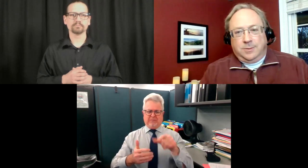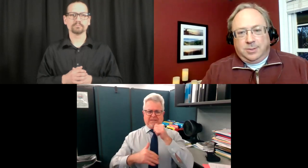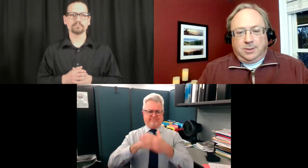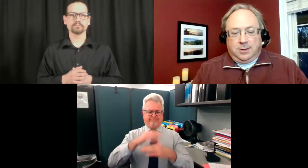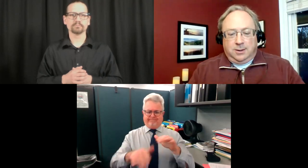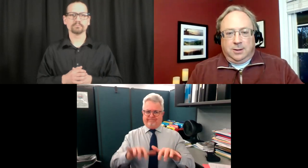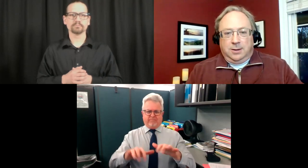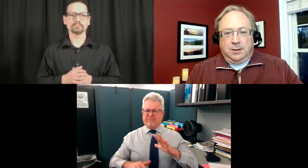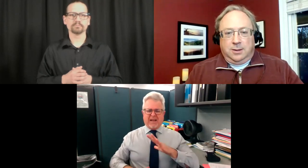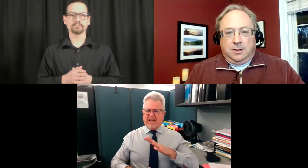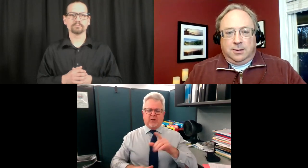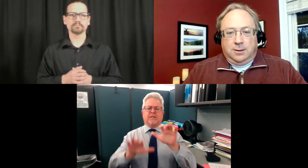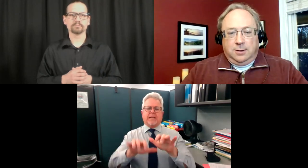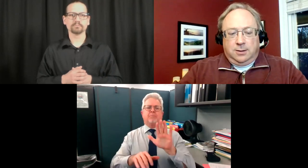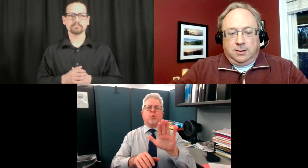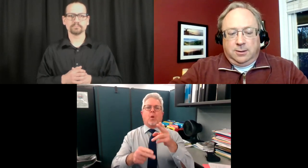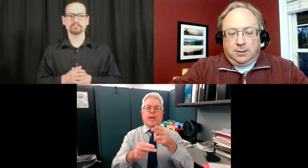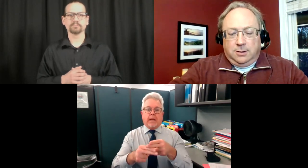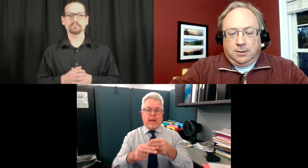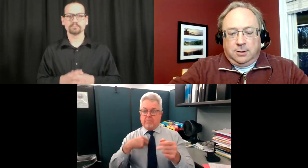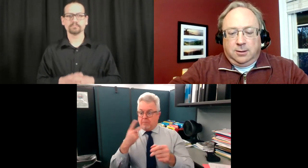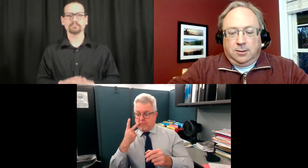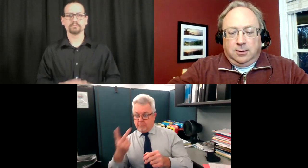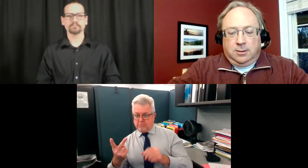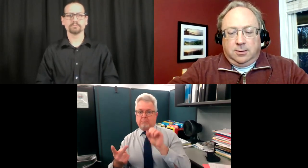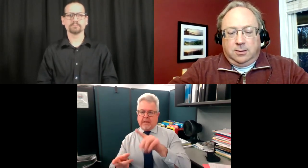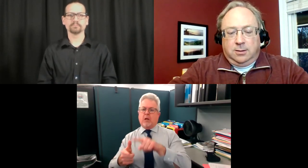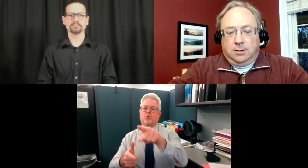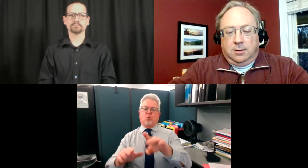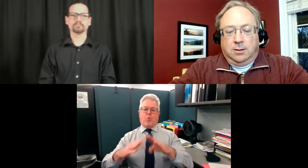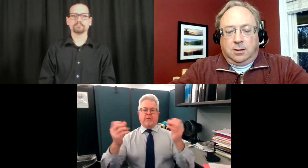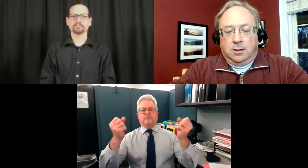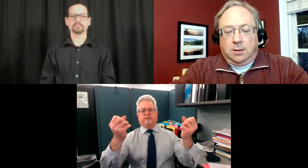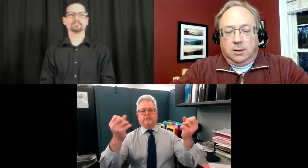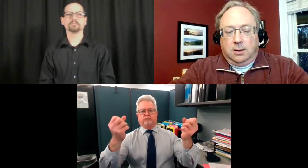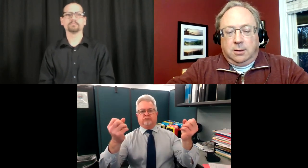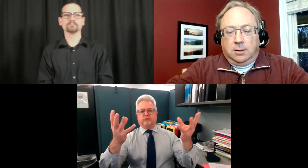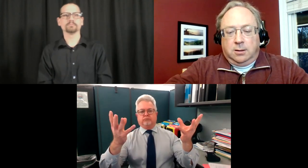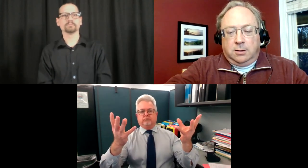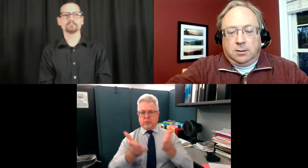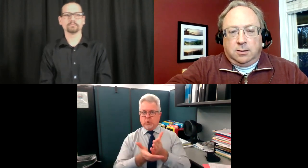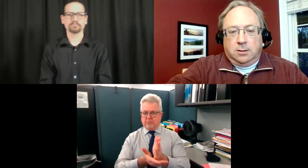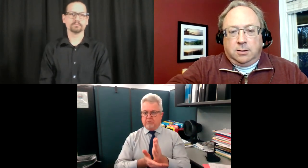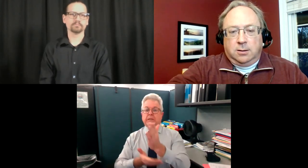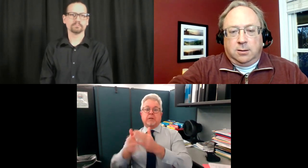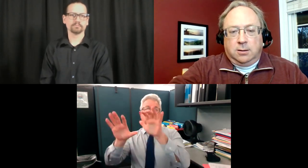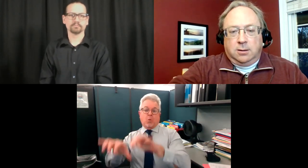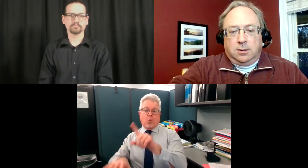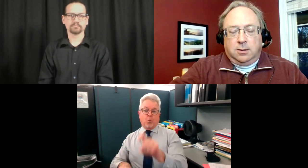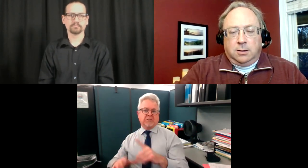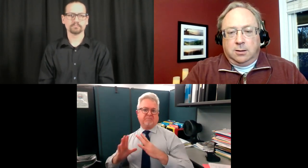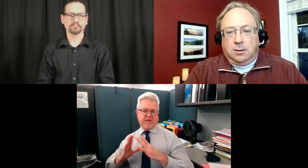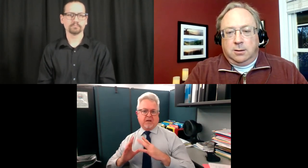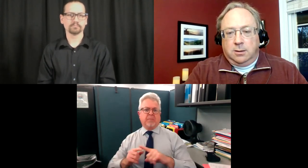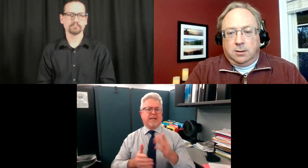to put your question in the chat box, okay? If you're not comfortable, you know, typing in your question, that's okay. Just put down your name in the chat box so I know who to call